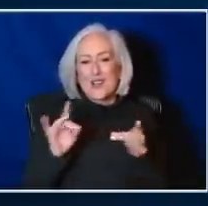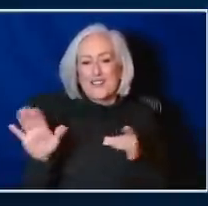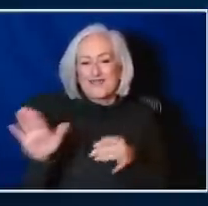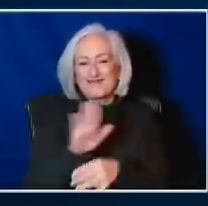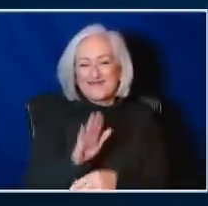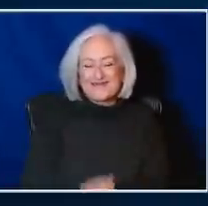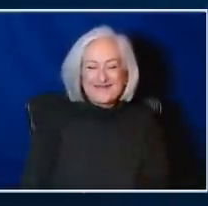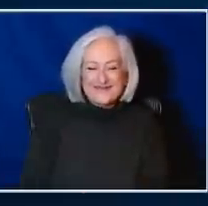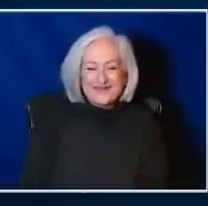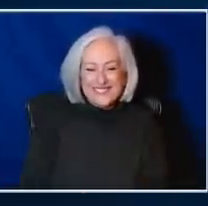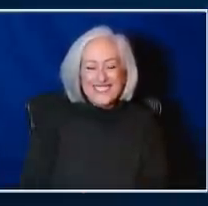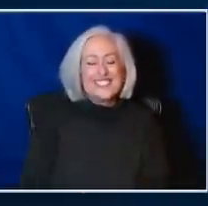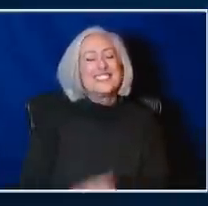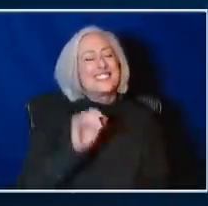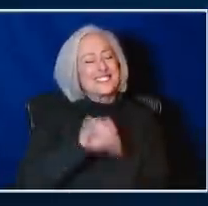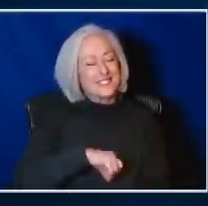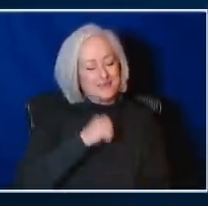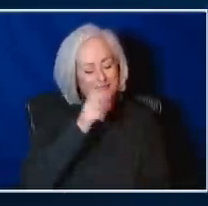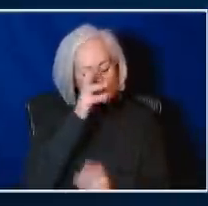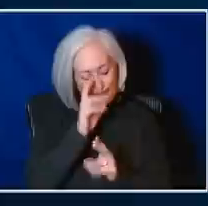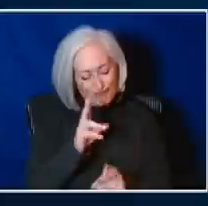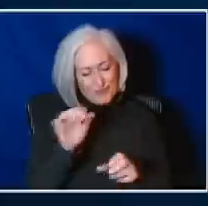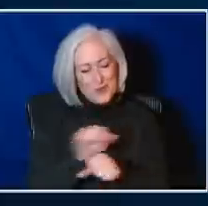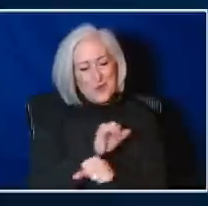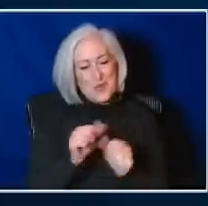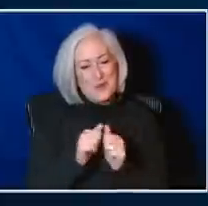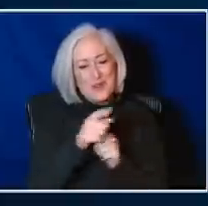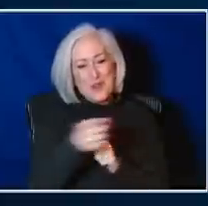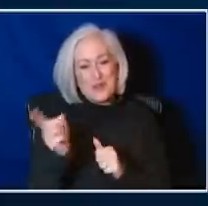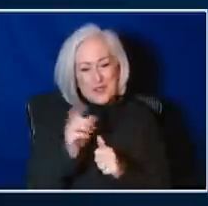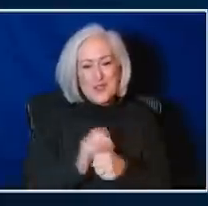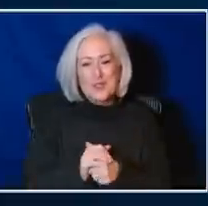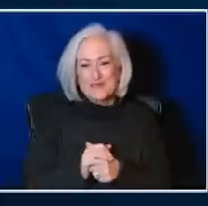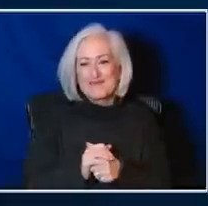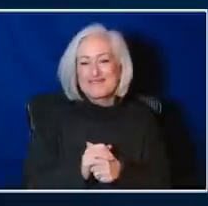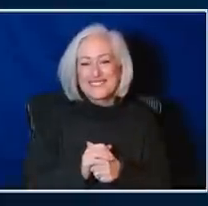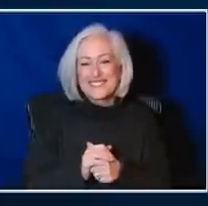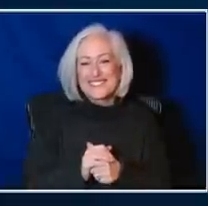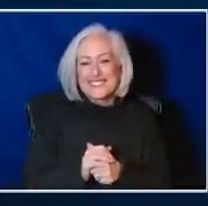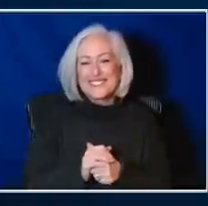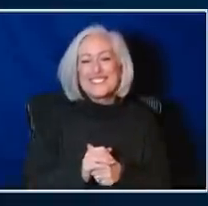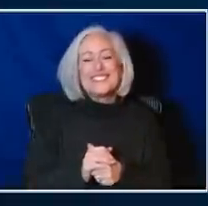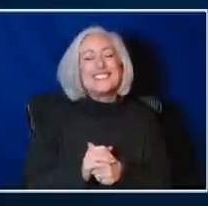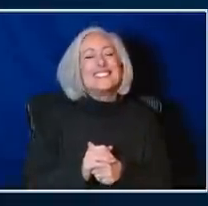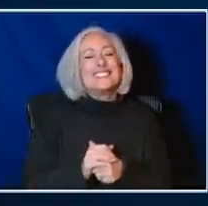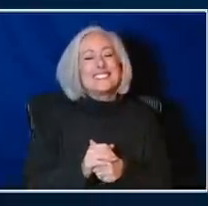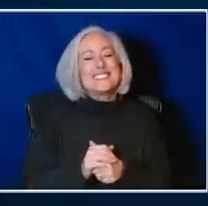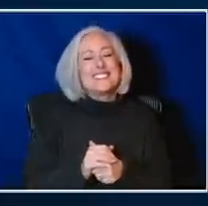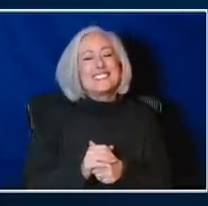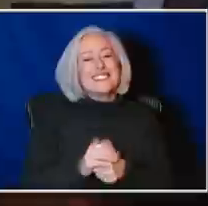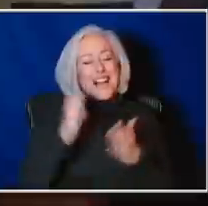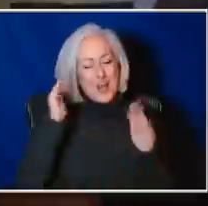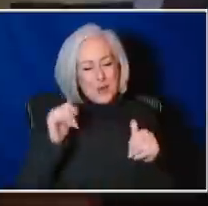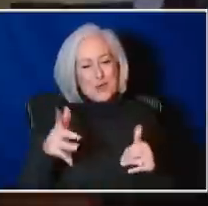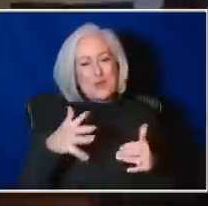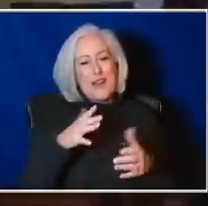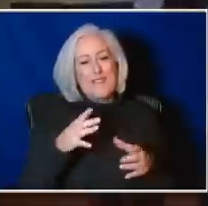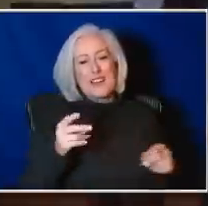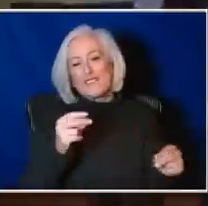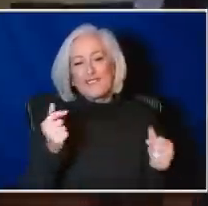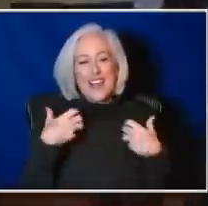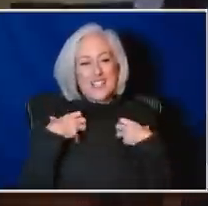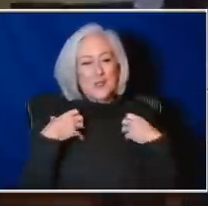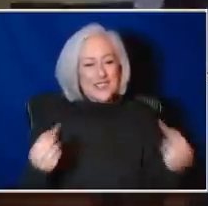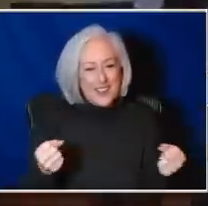a privilege to work with you guys. Steve, I wish you every rapid recovery and happy holidays to the whole